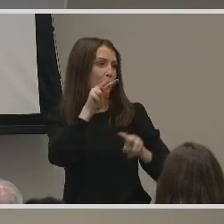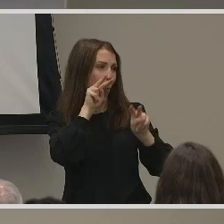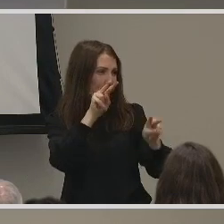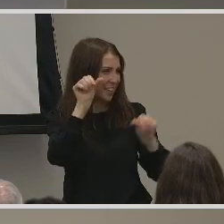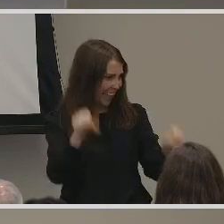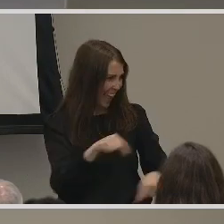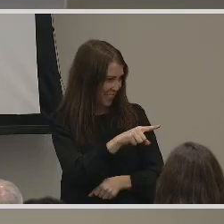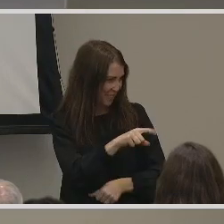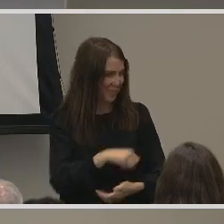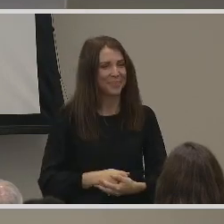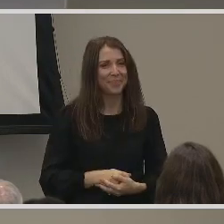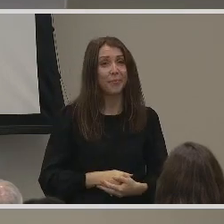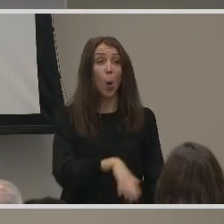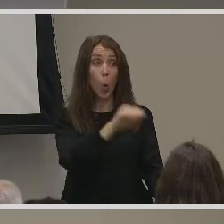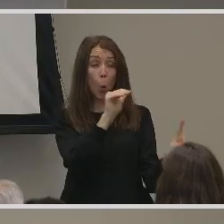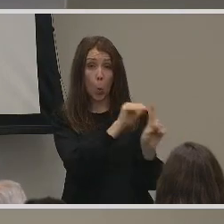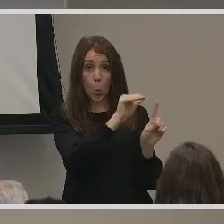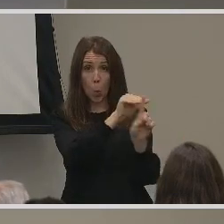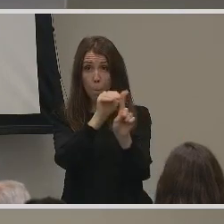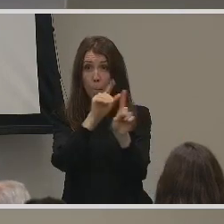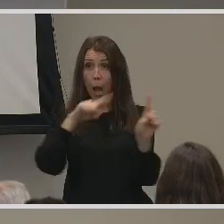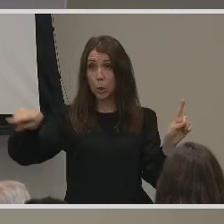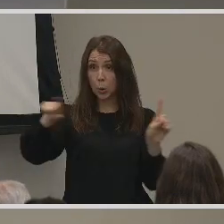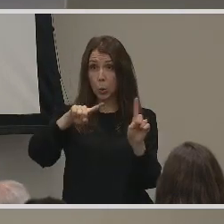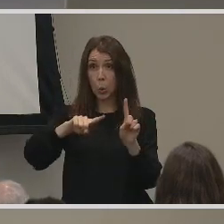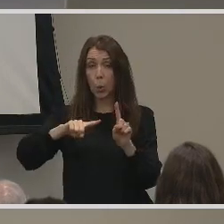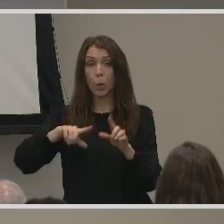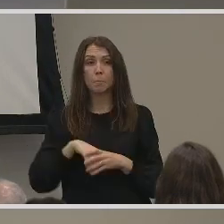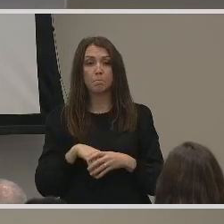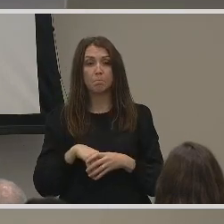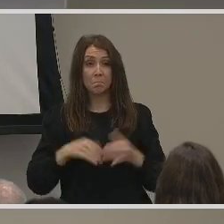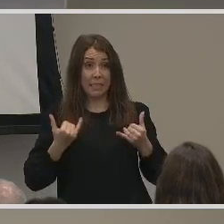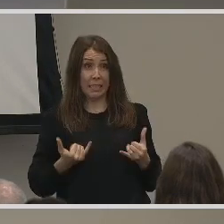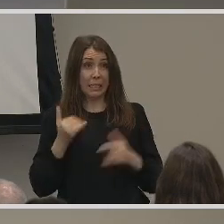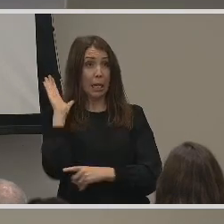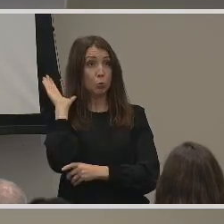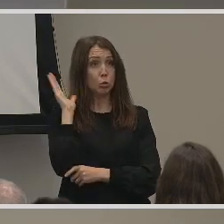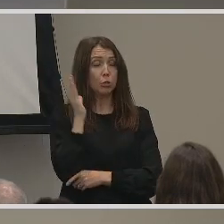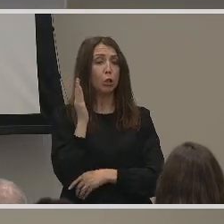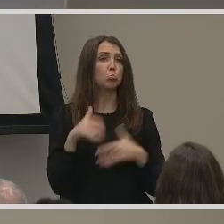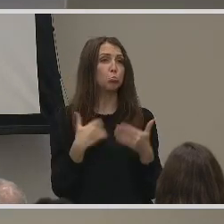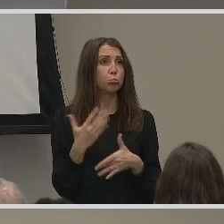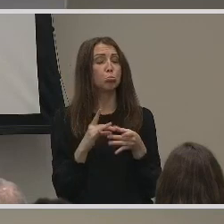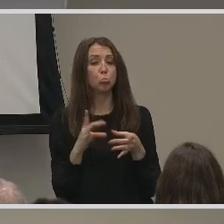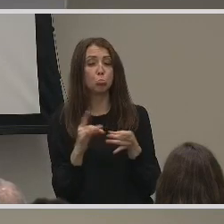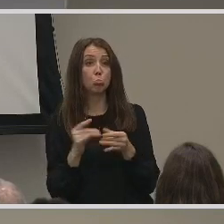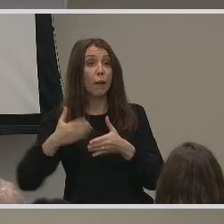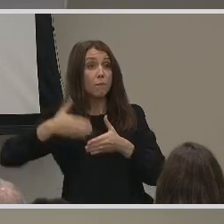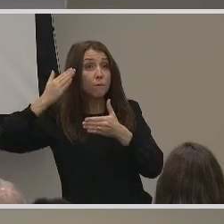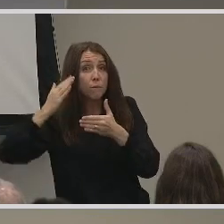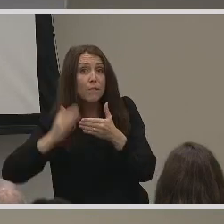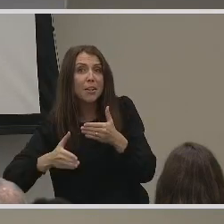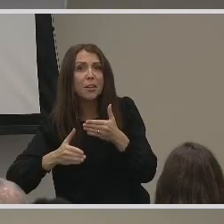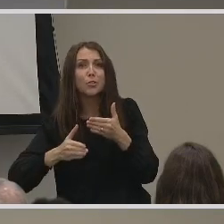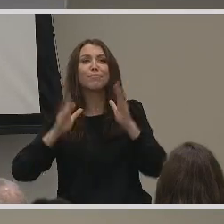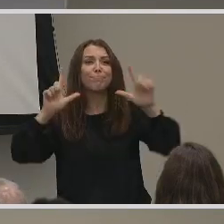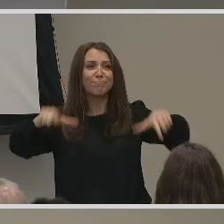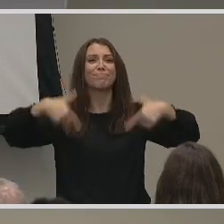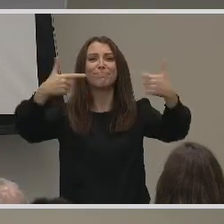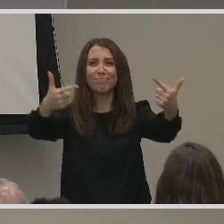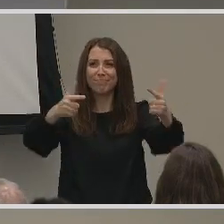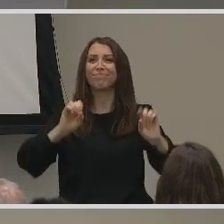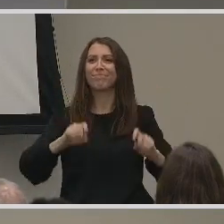Also, we want to remind you that at the conclusion of today's presentation and lecture, there will be an opportunity for